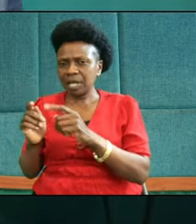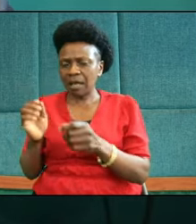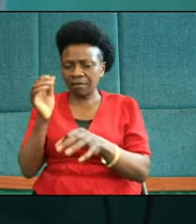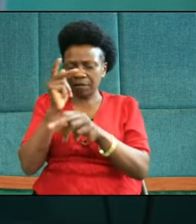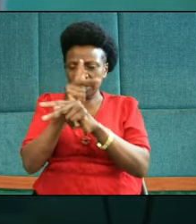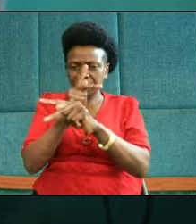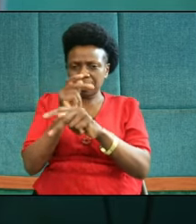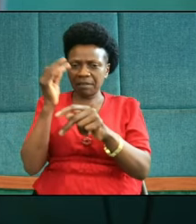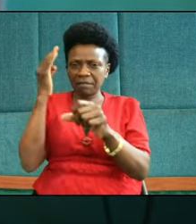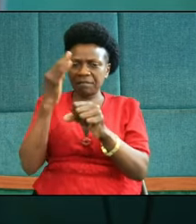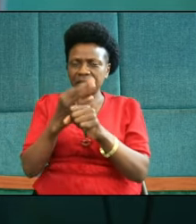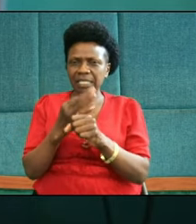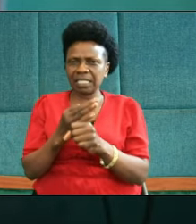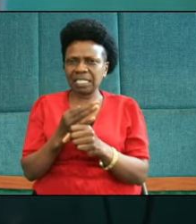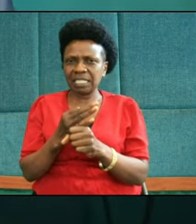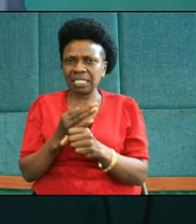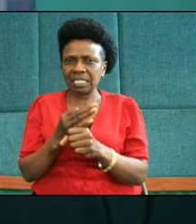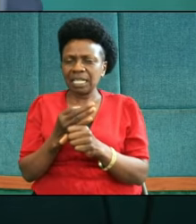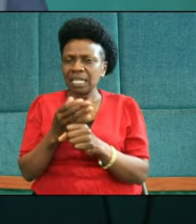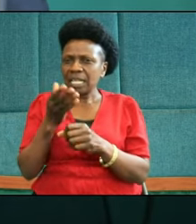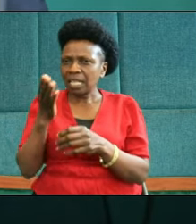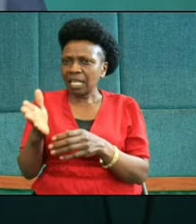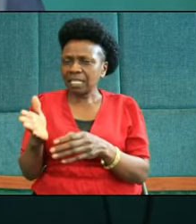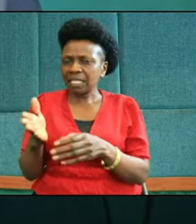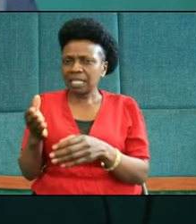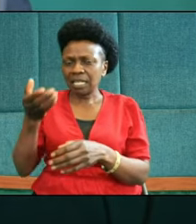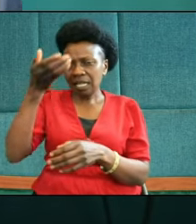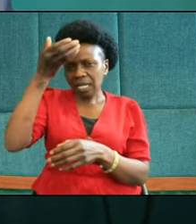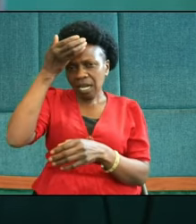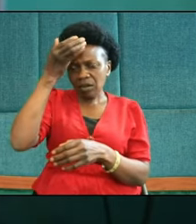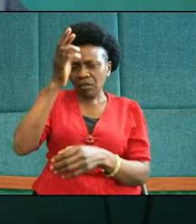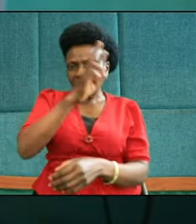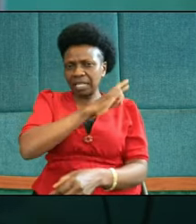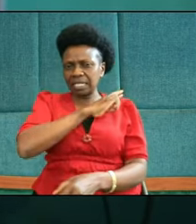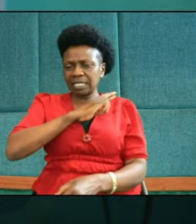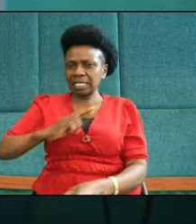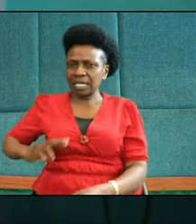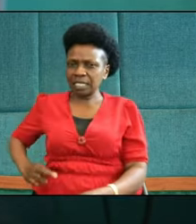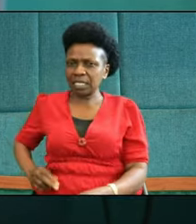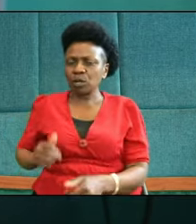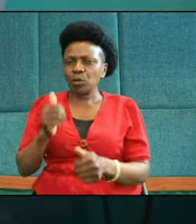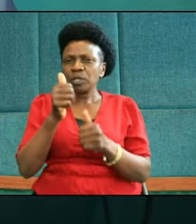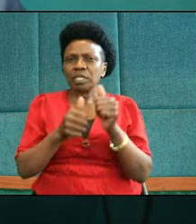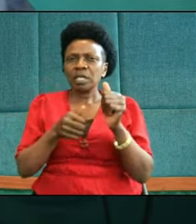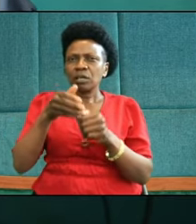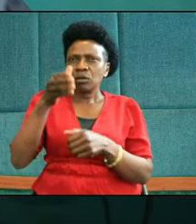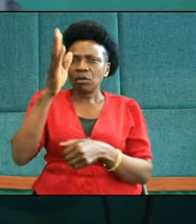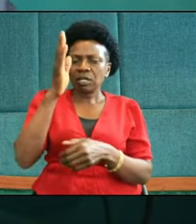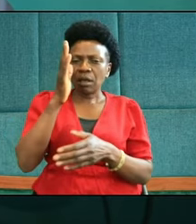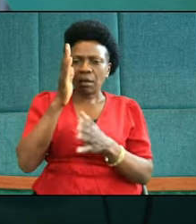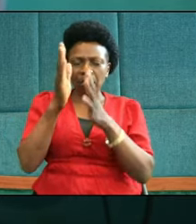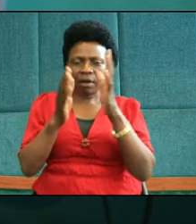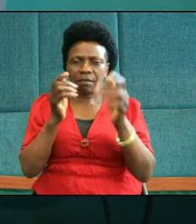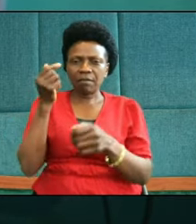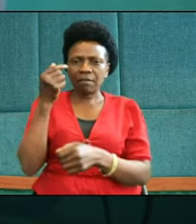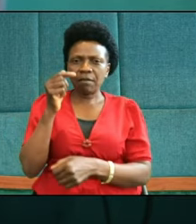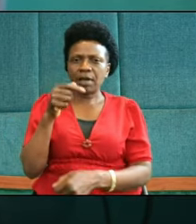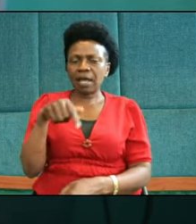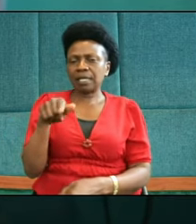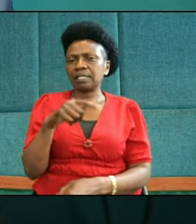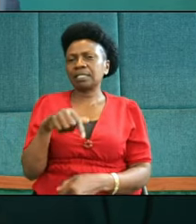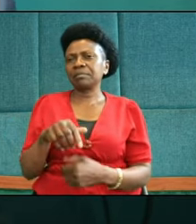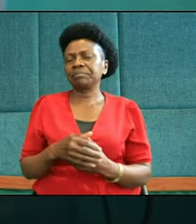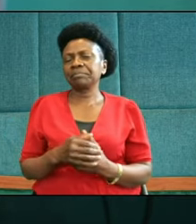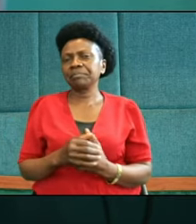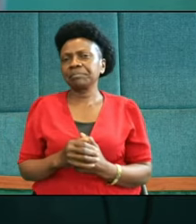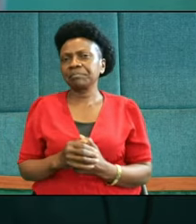Henceforth, there is laid up for me the crown of righteousness which the Lord, the righteous judge, who award to me